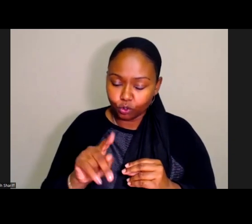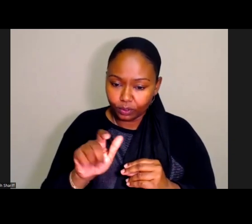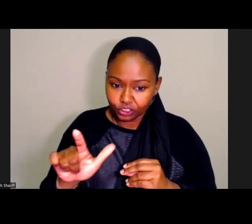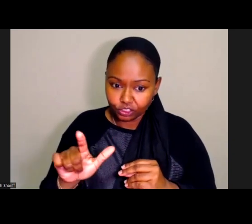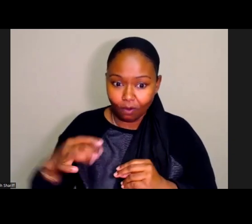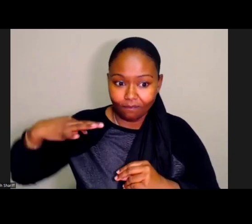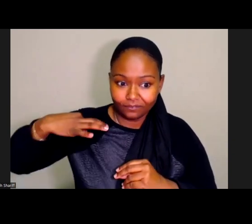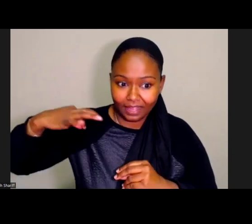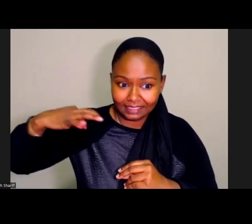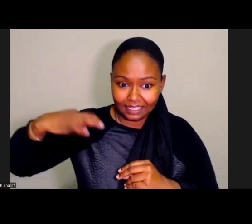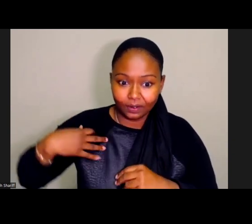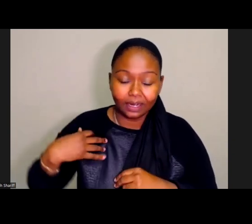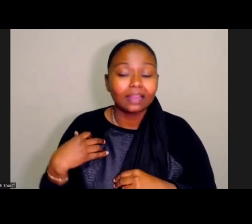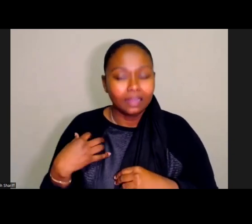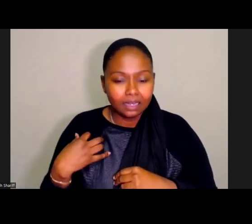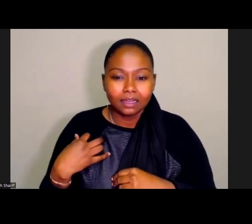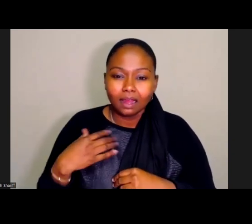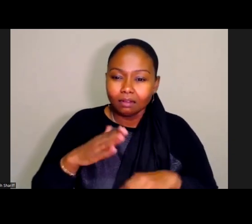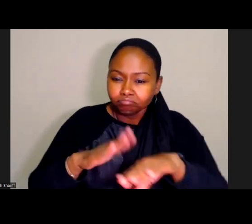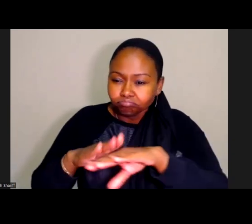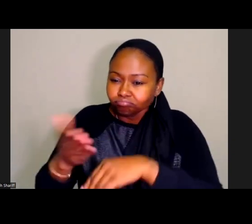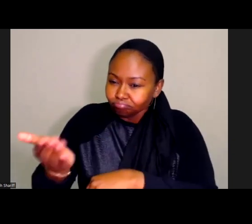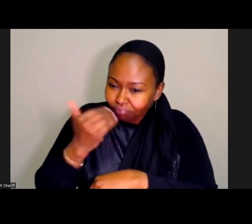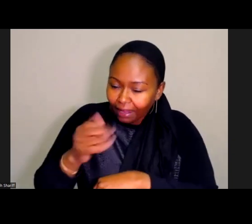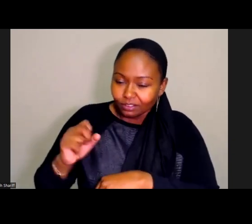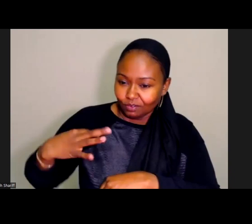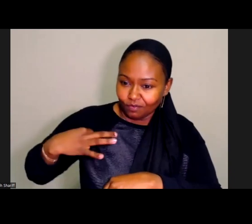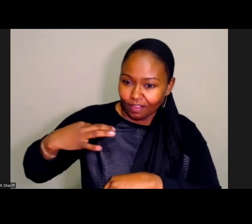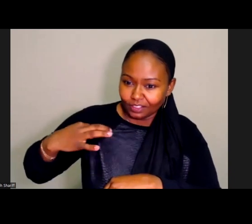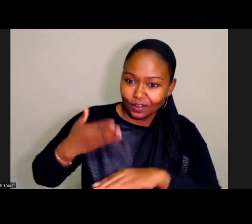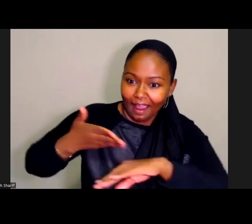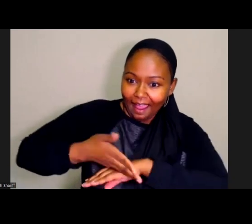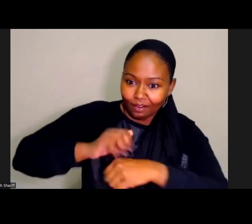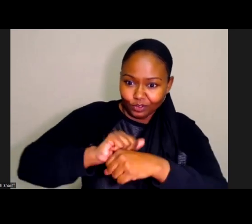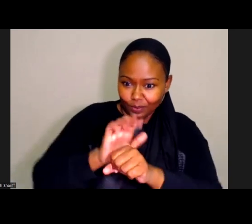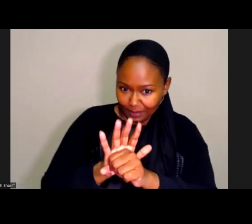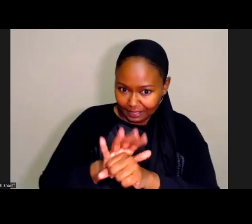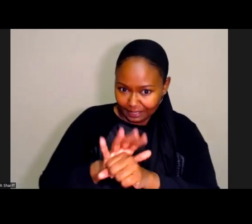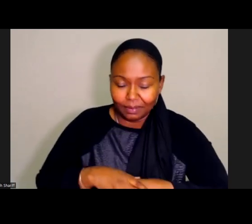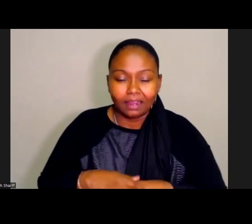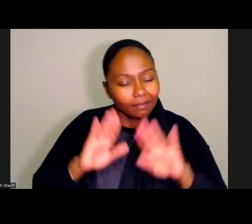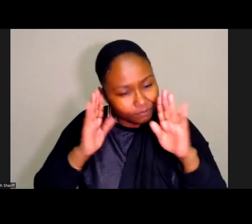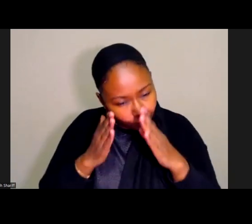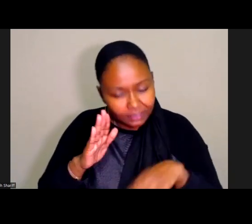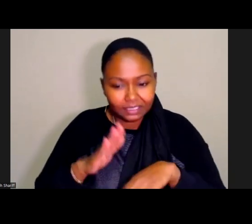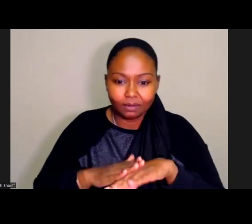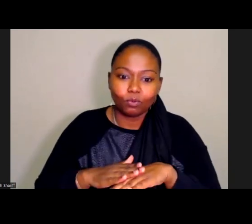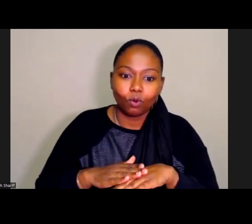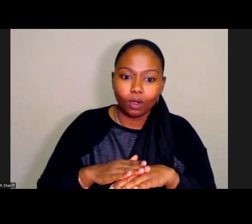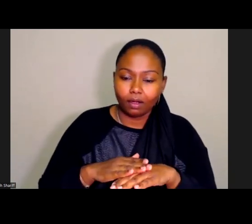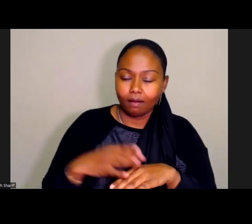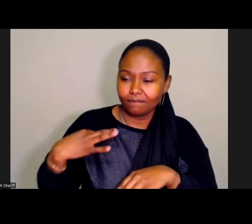back to volunteering after the pandemic, we want to focus as much on volunteering with as volunteering for.